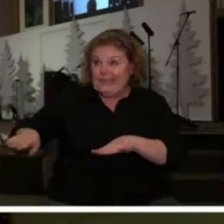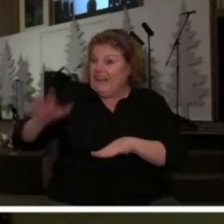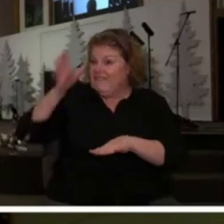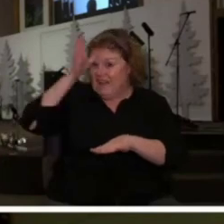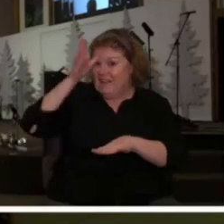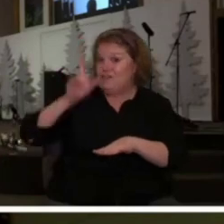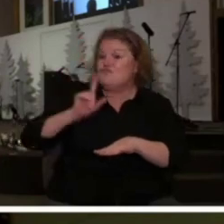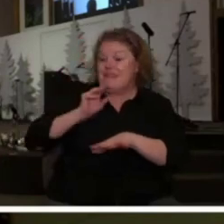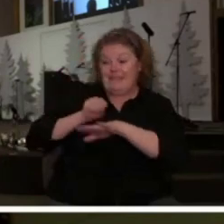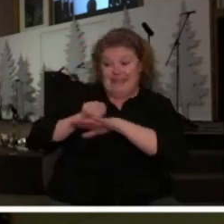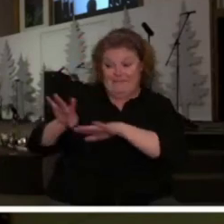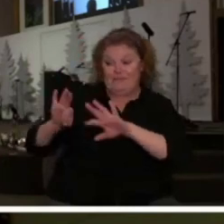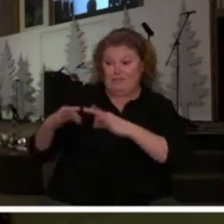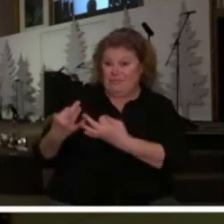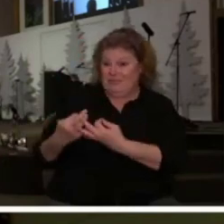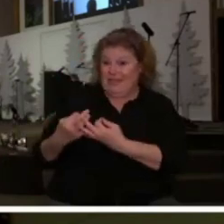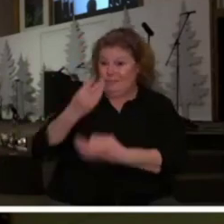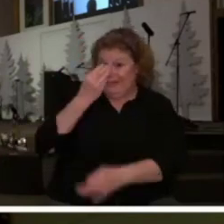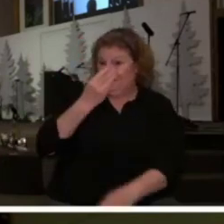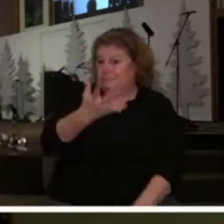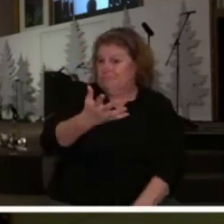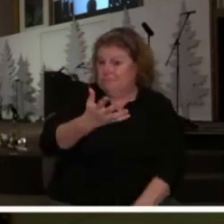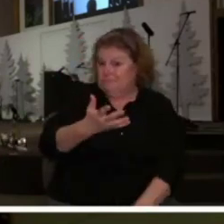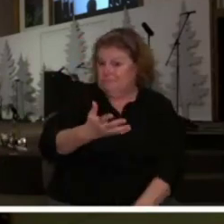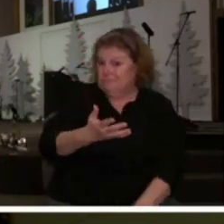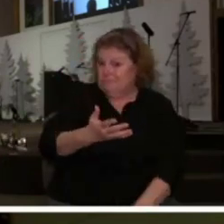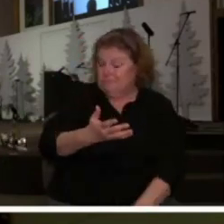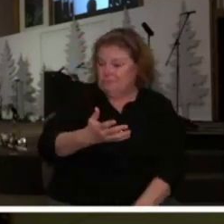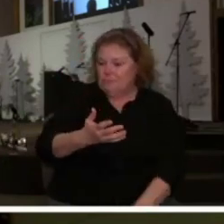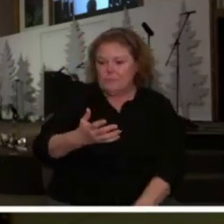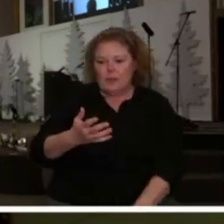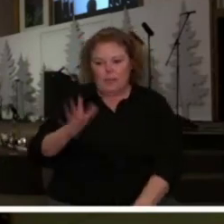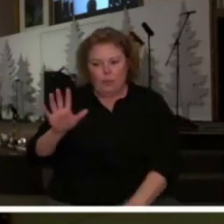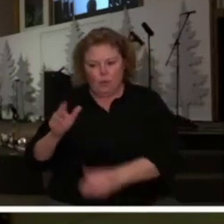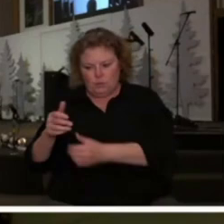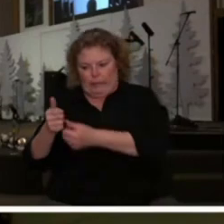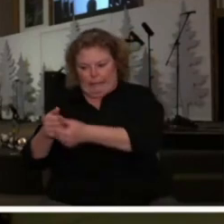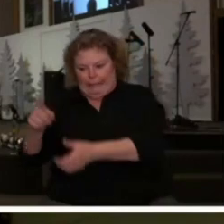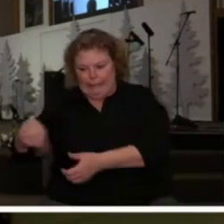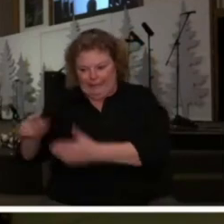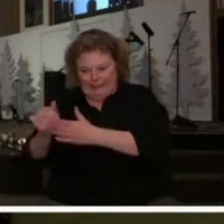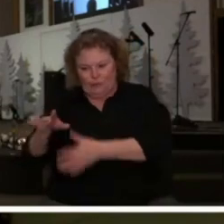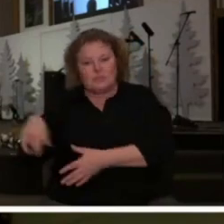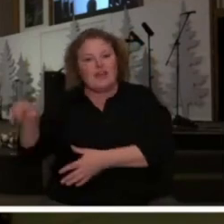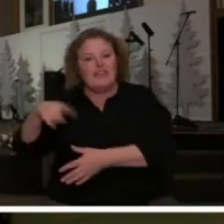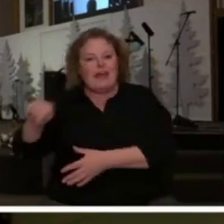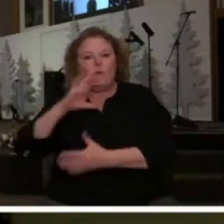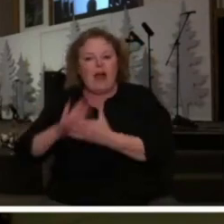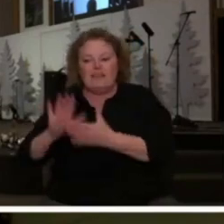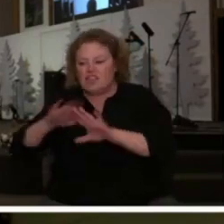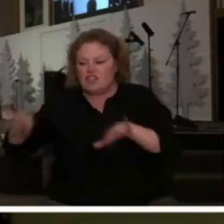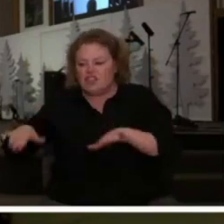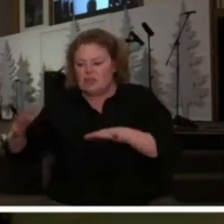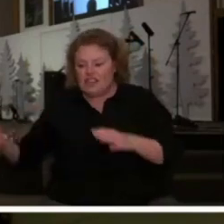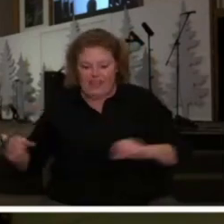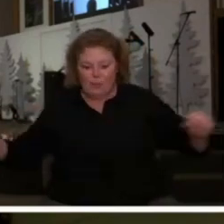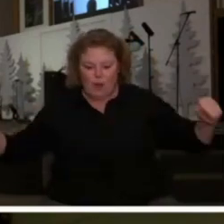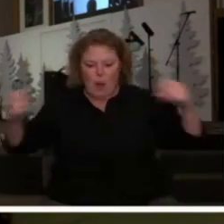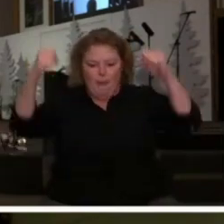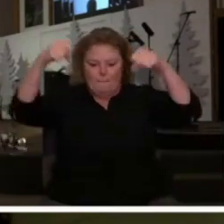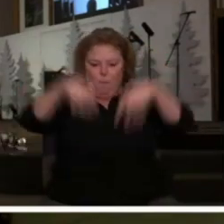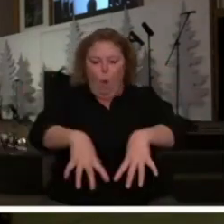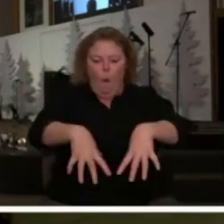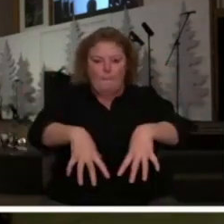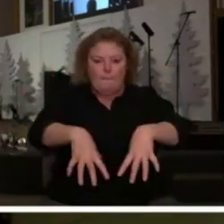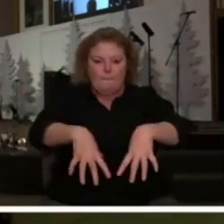father on his home in here their wives and their children were dropped in and suddenly the lions